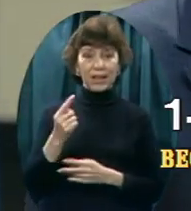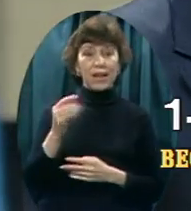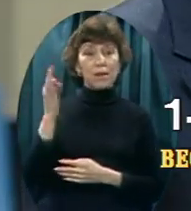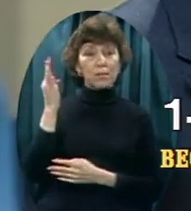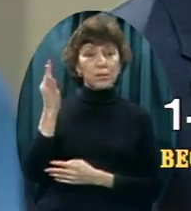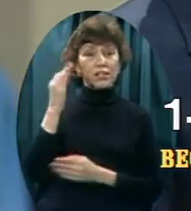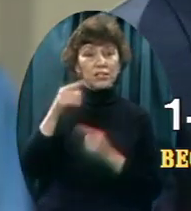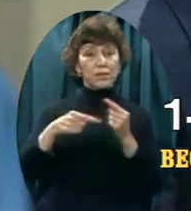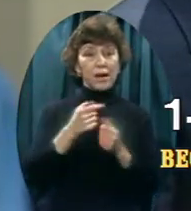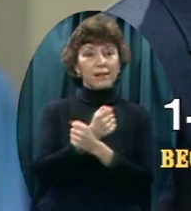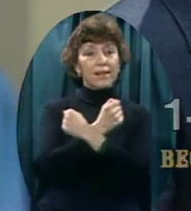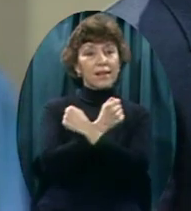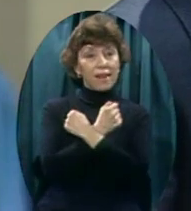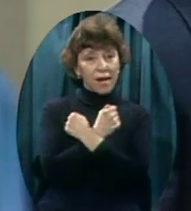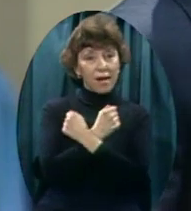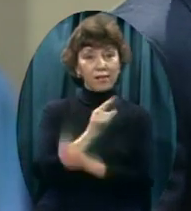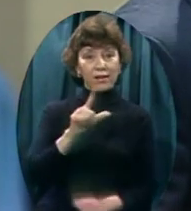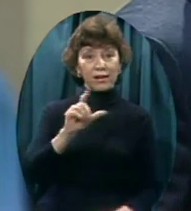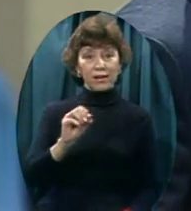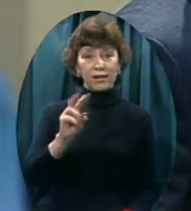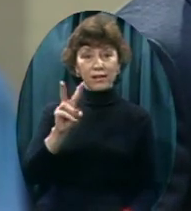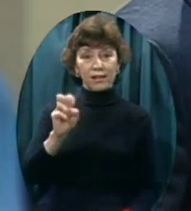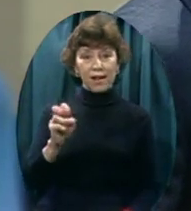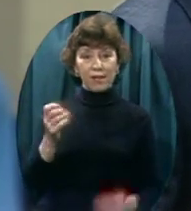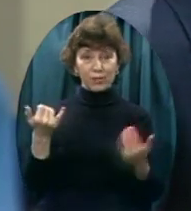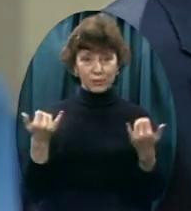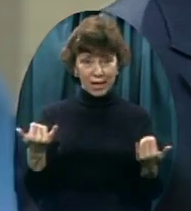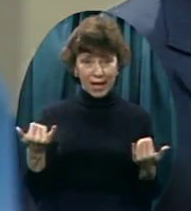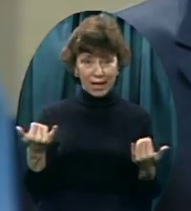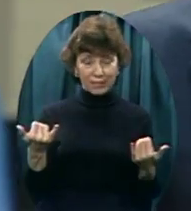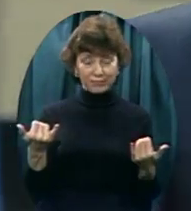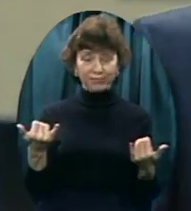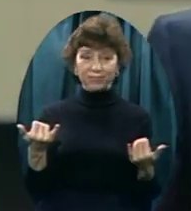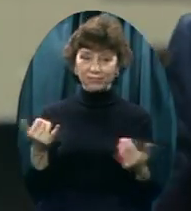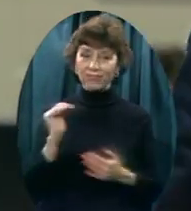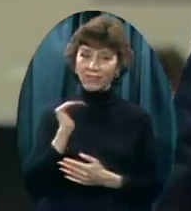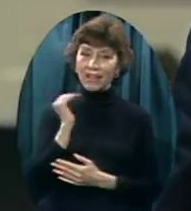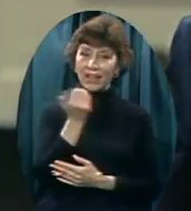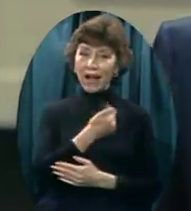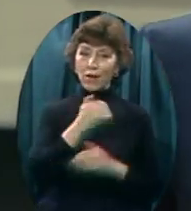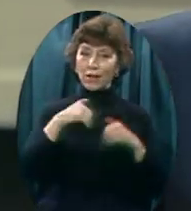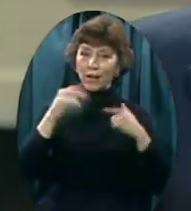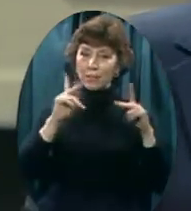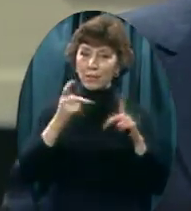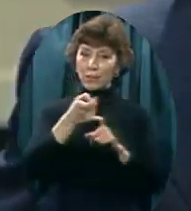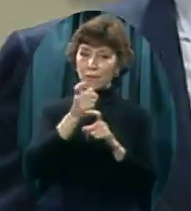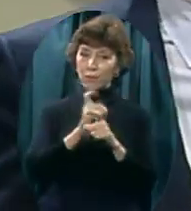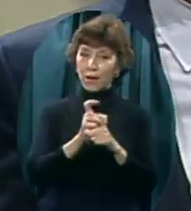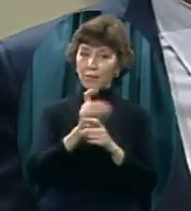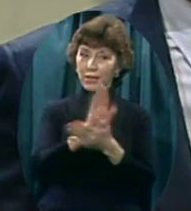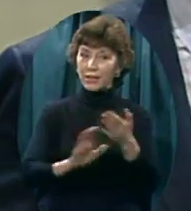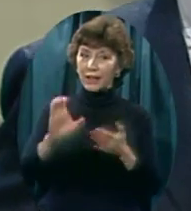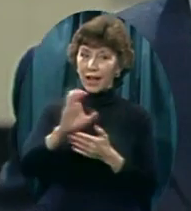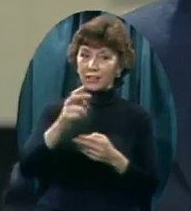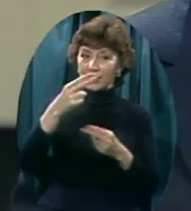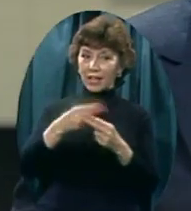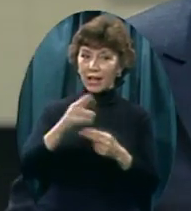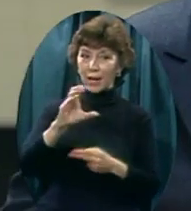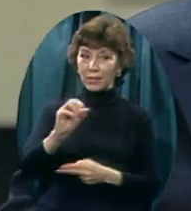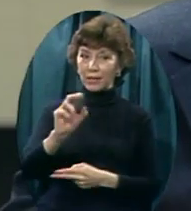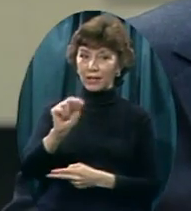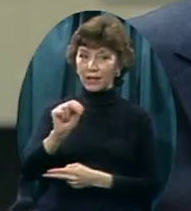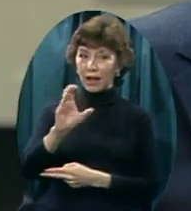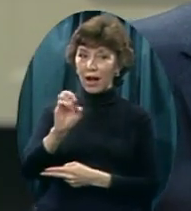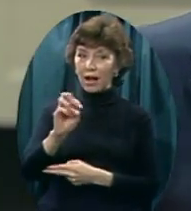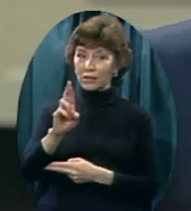Liberty Baptist College called the Concert Choir, led by Mr. Roger Bice. They're singing of that person